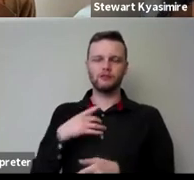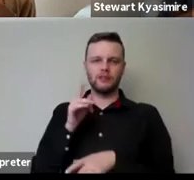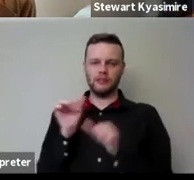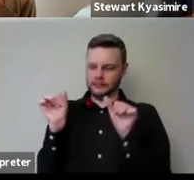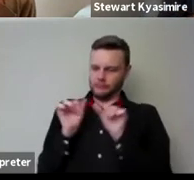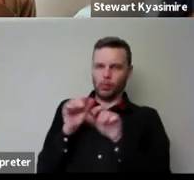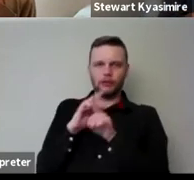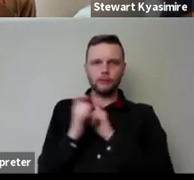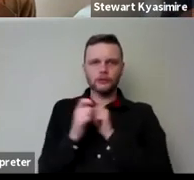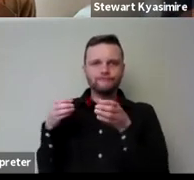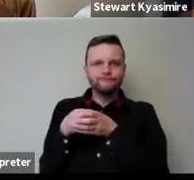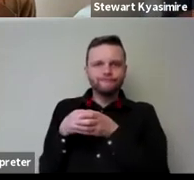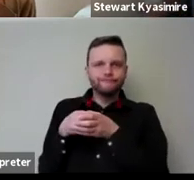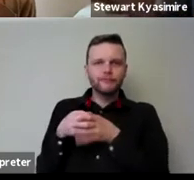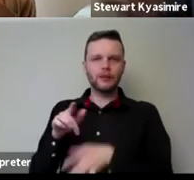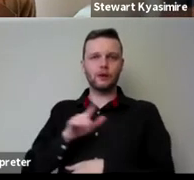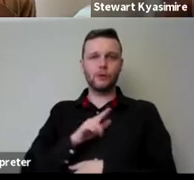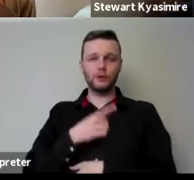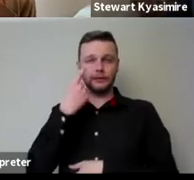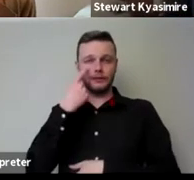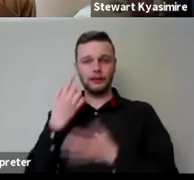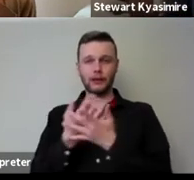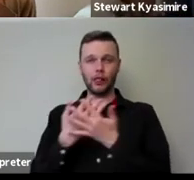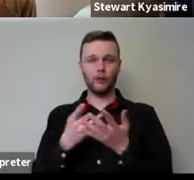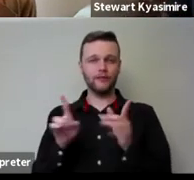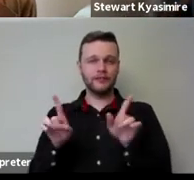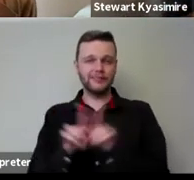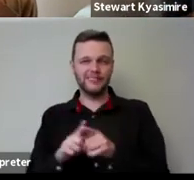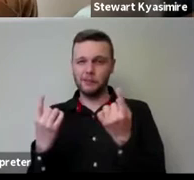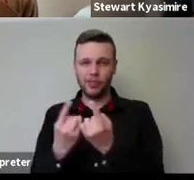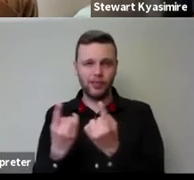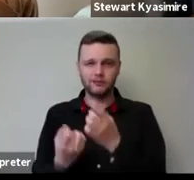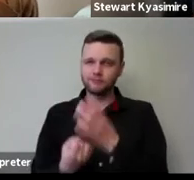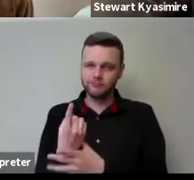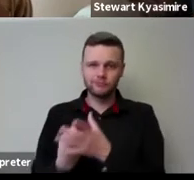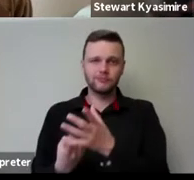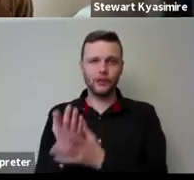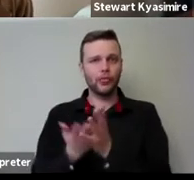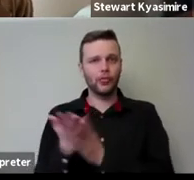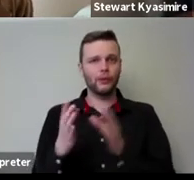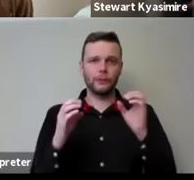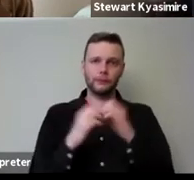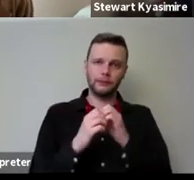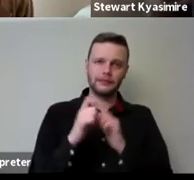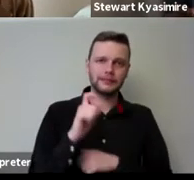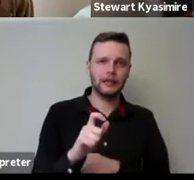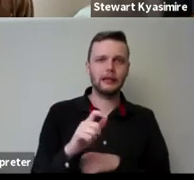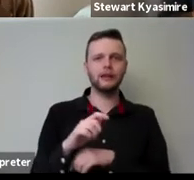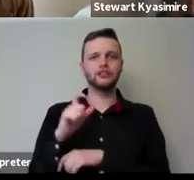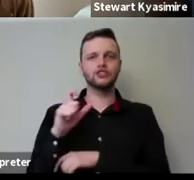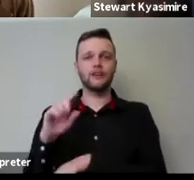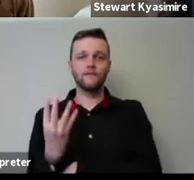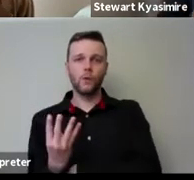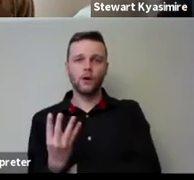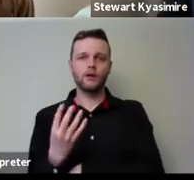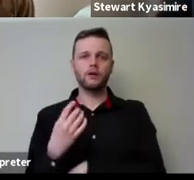that's why you would you notice that that you see a lot of the same things on on a bbc and janipur and etc but you've